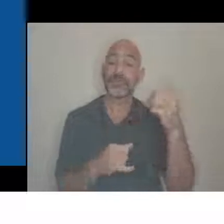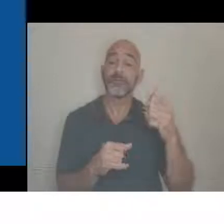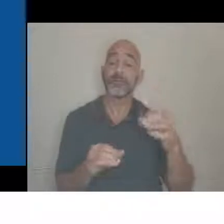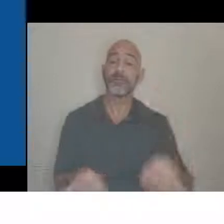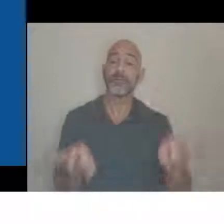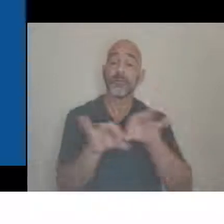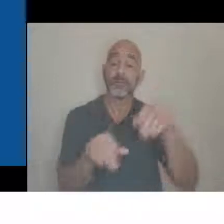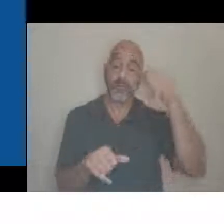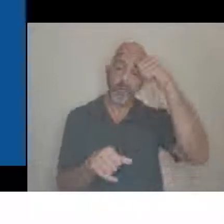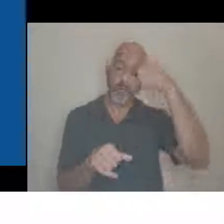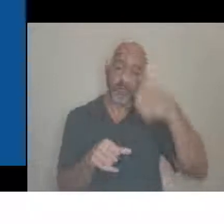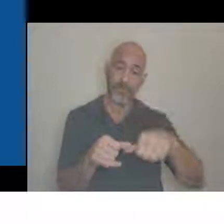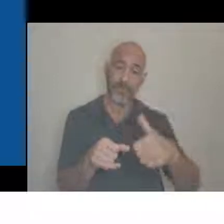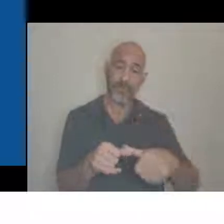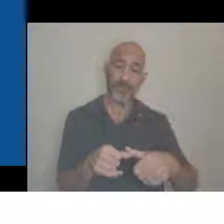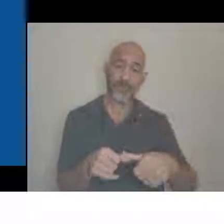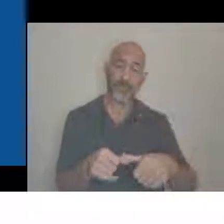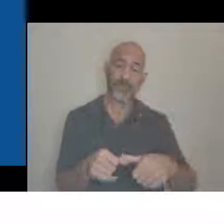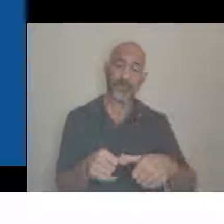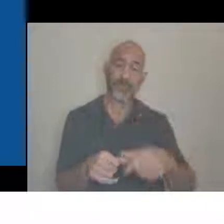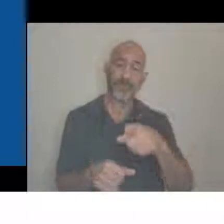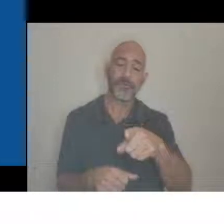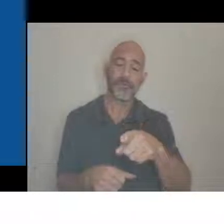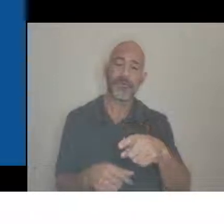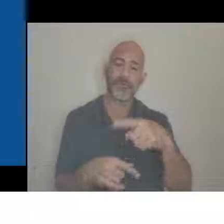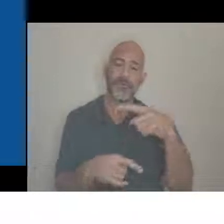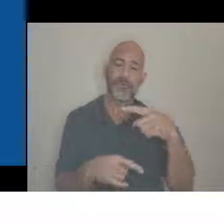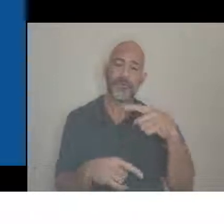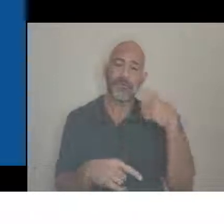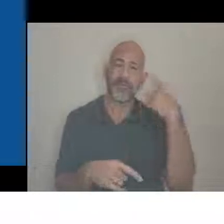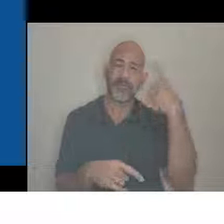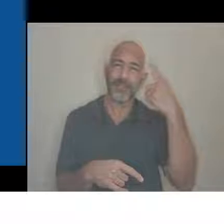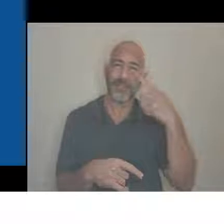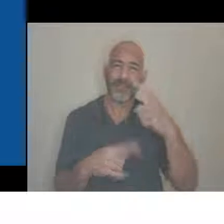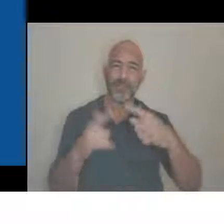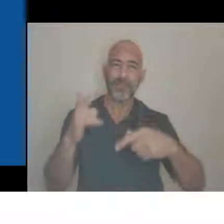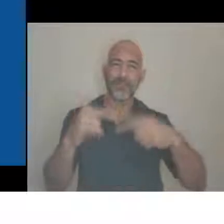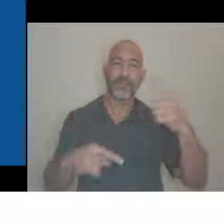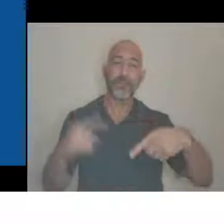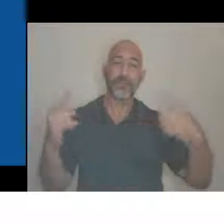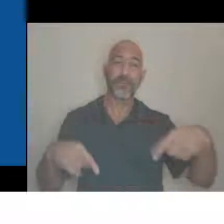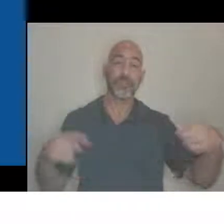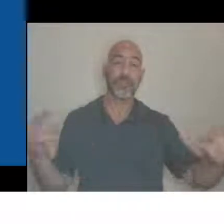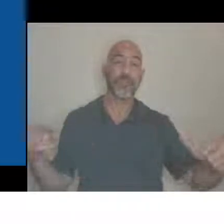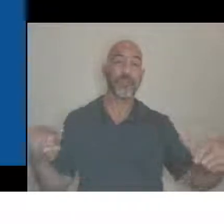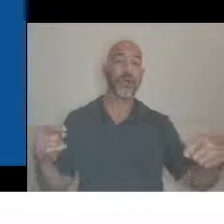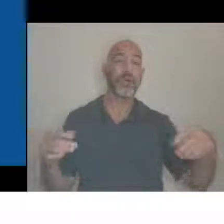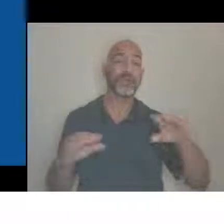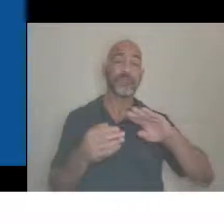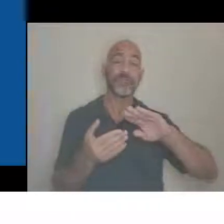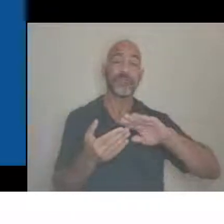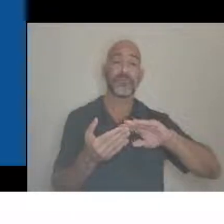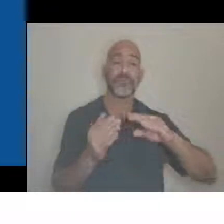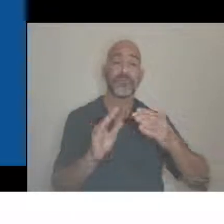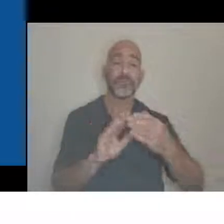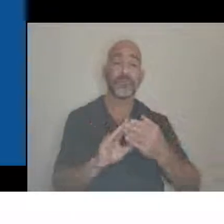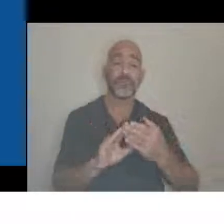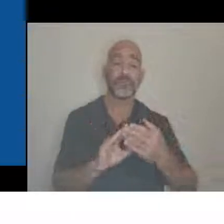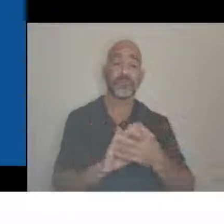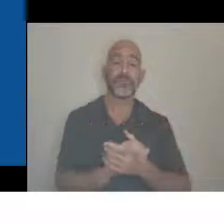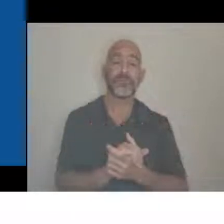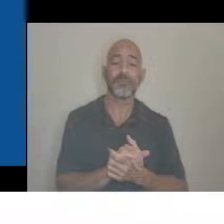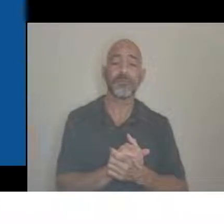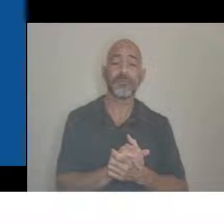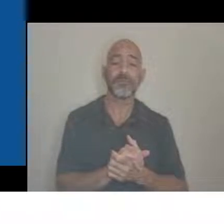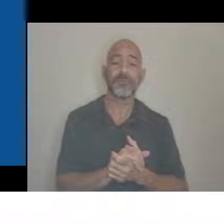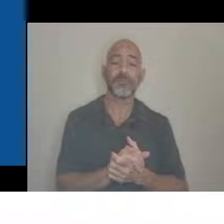is. There's kind of this idea that everybody who has a disability, if they could be cured in a